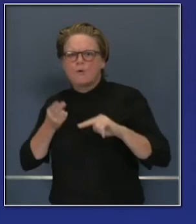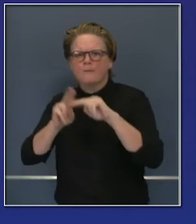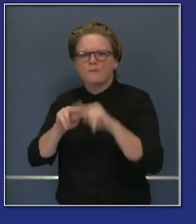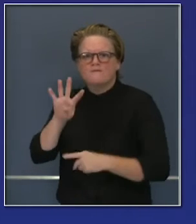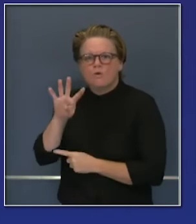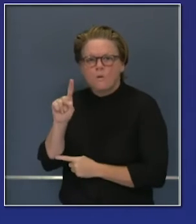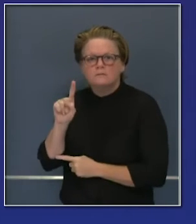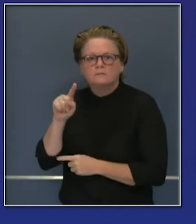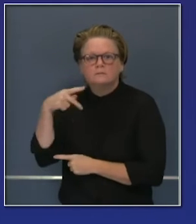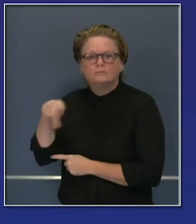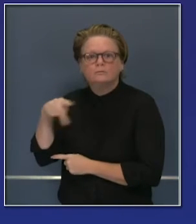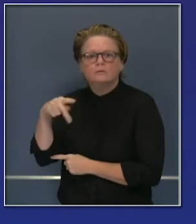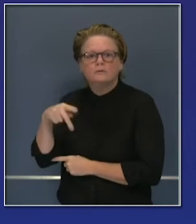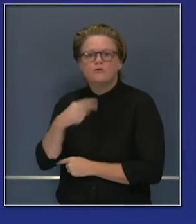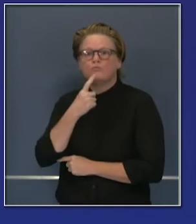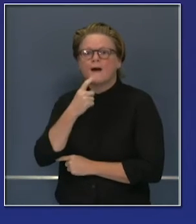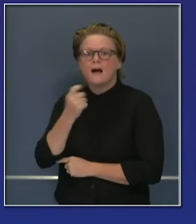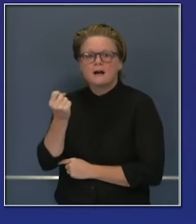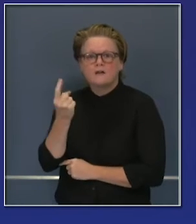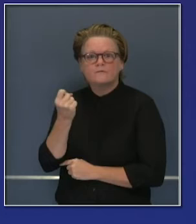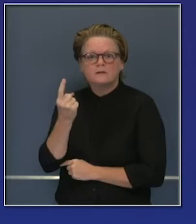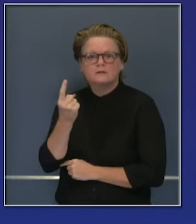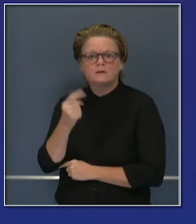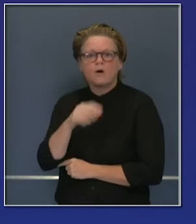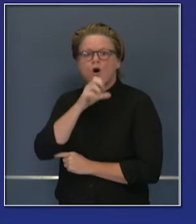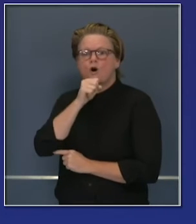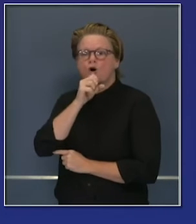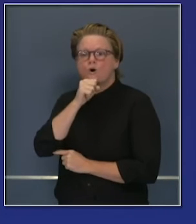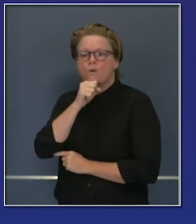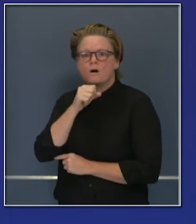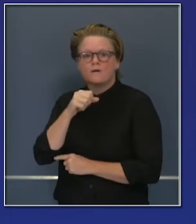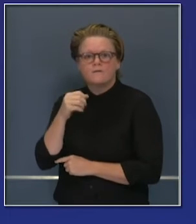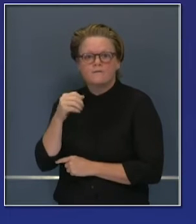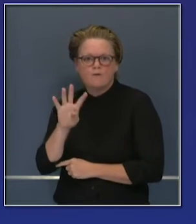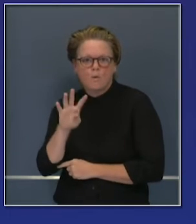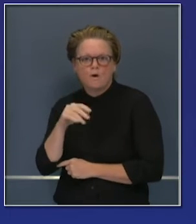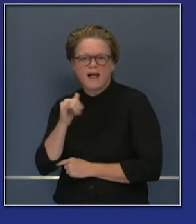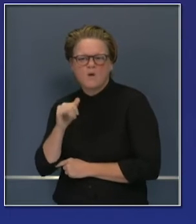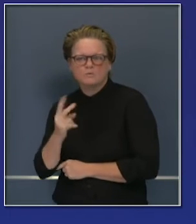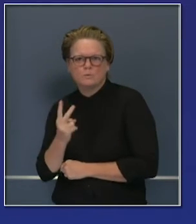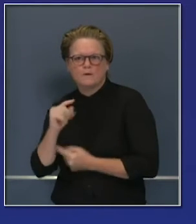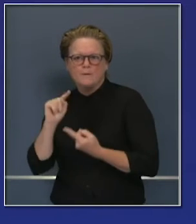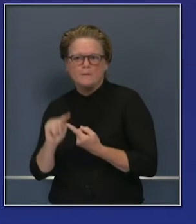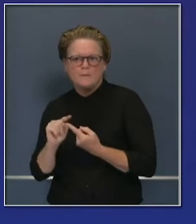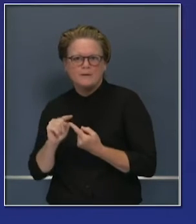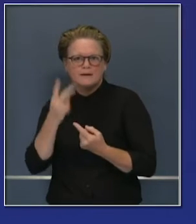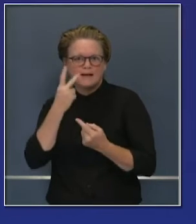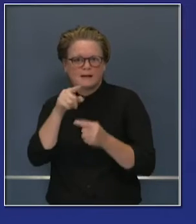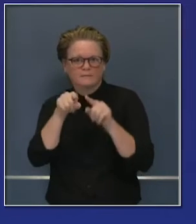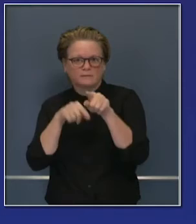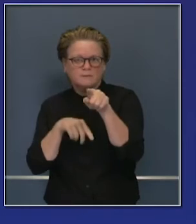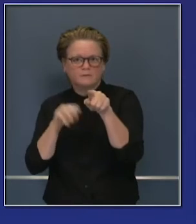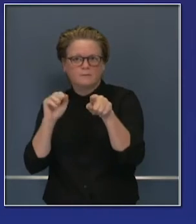in red, less in orange, yes, and less in yellow still. So take a look at the map, not those numbers, and you can just see all the